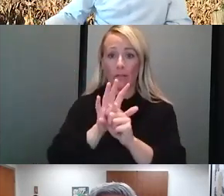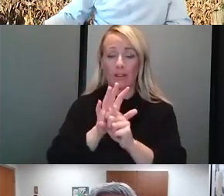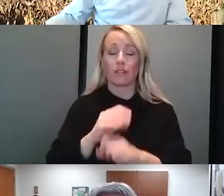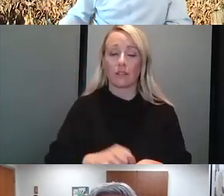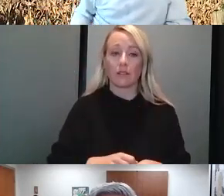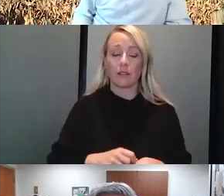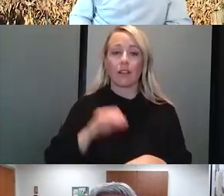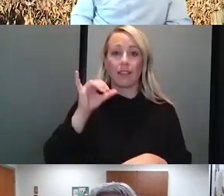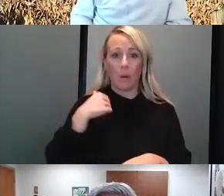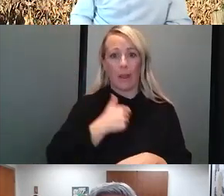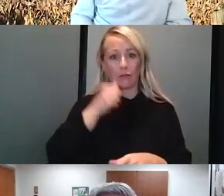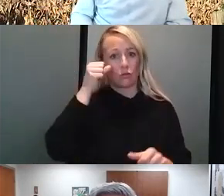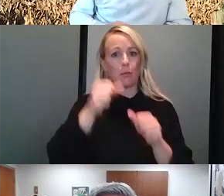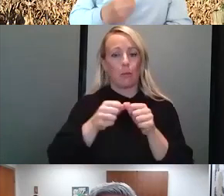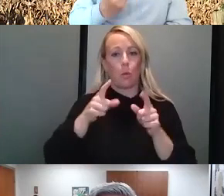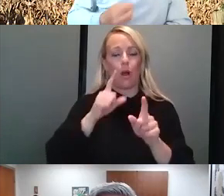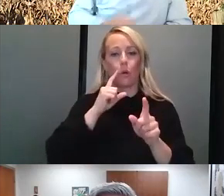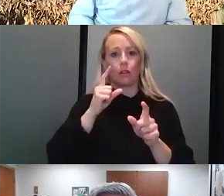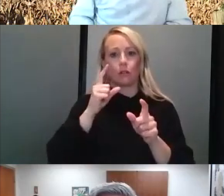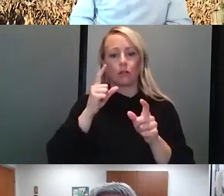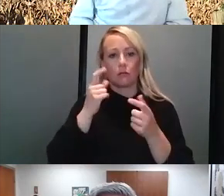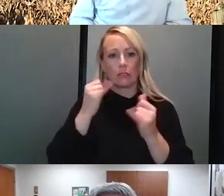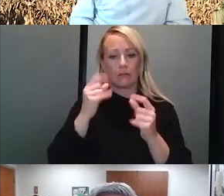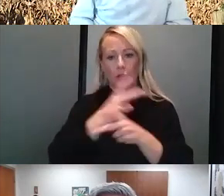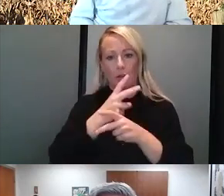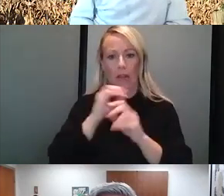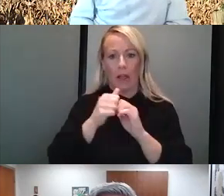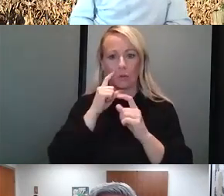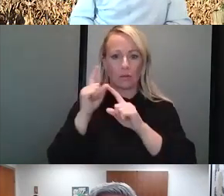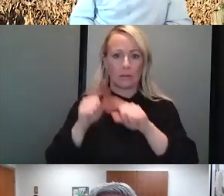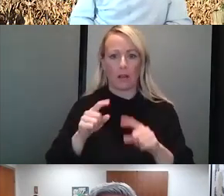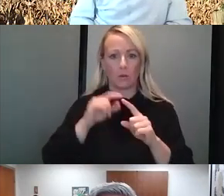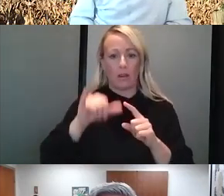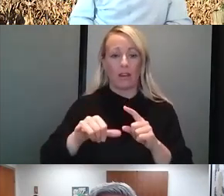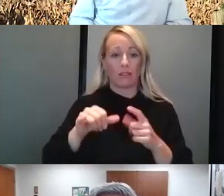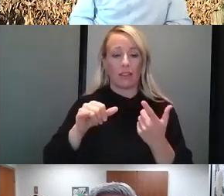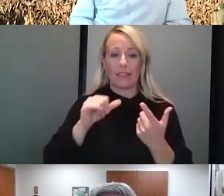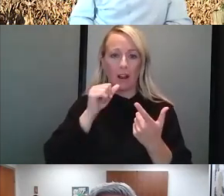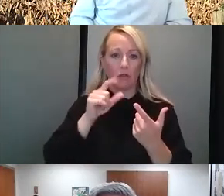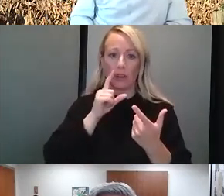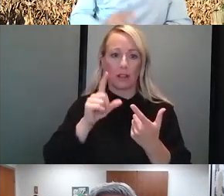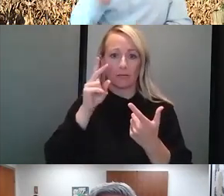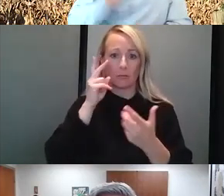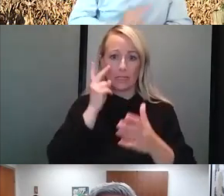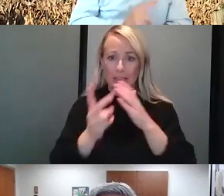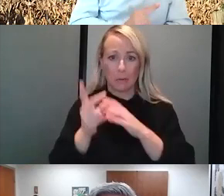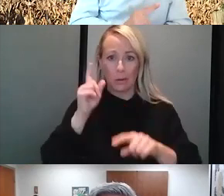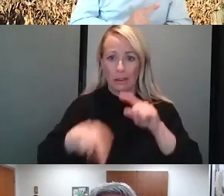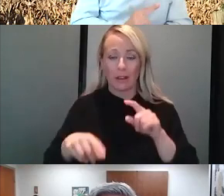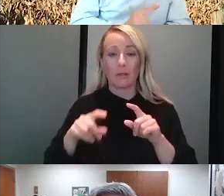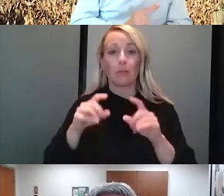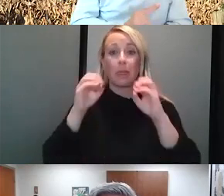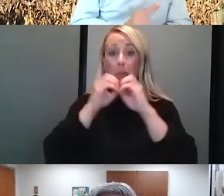responses. While the emergence of an individual variant is not predictable, we do know that the more